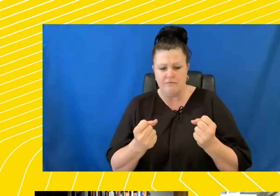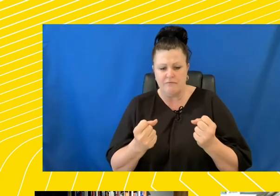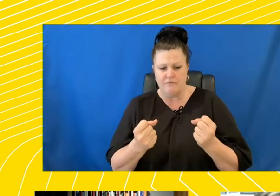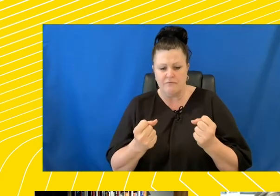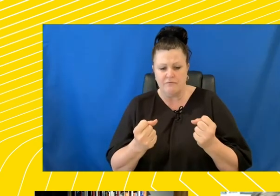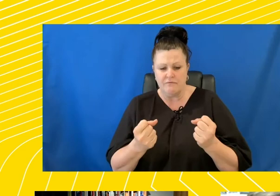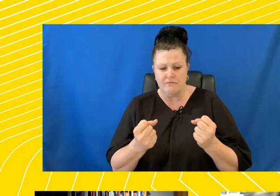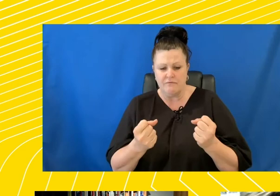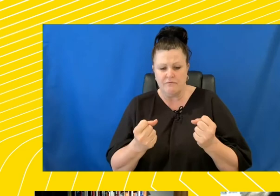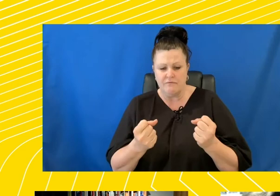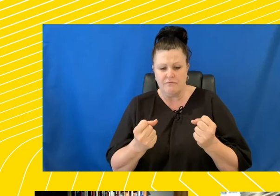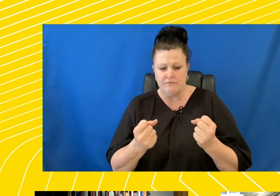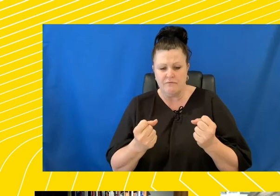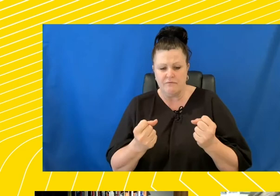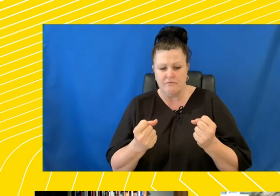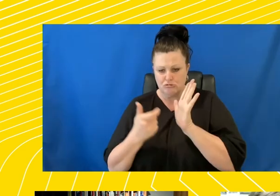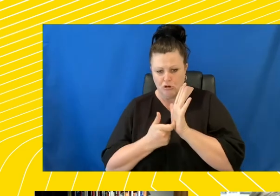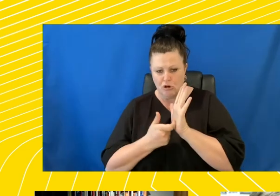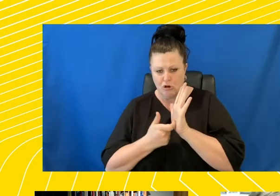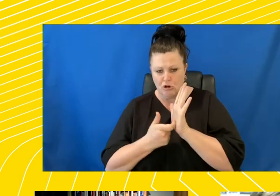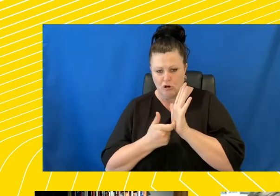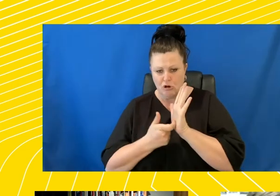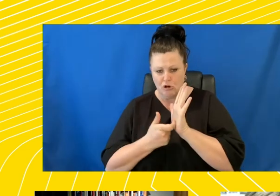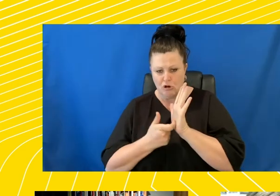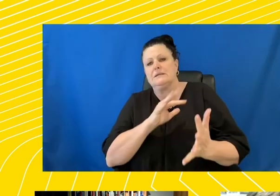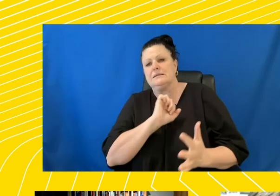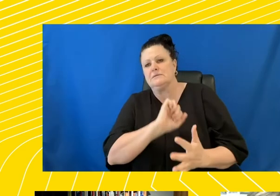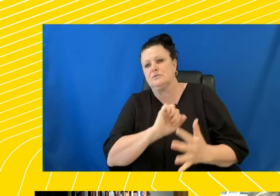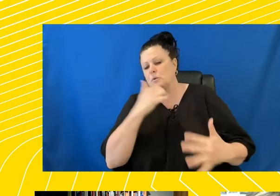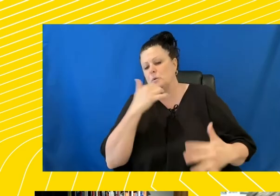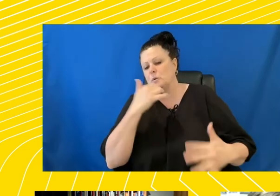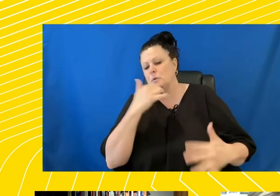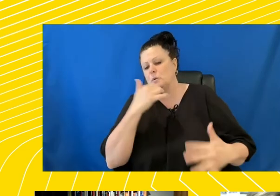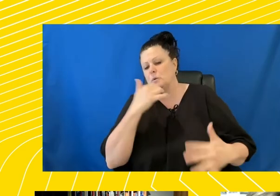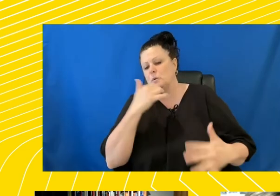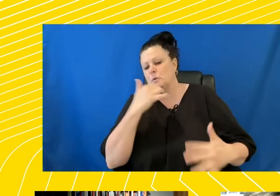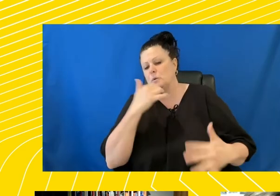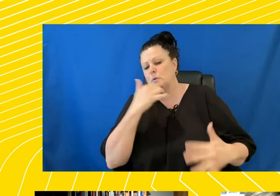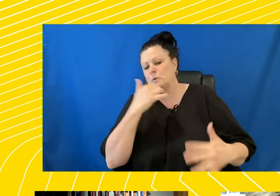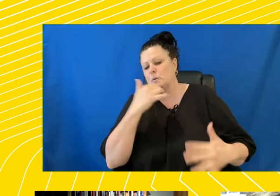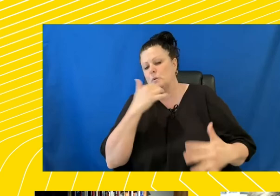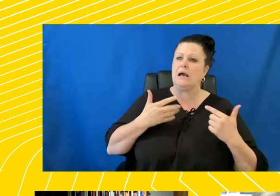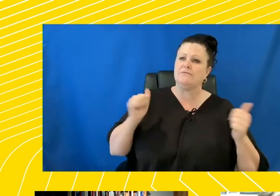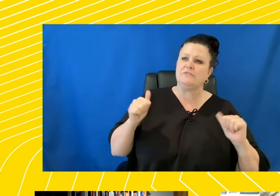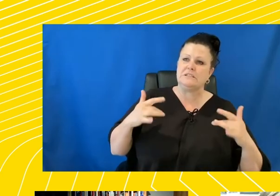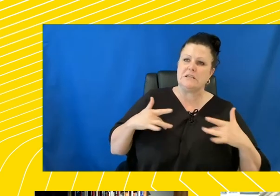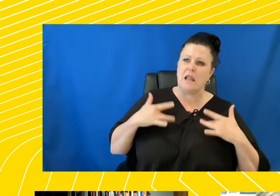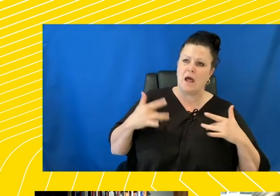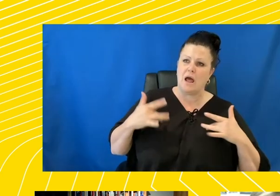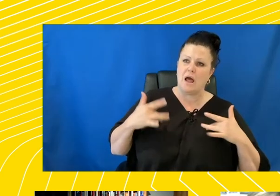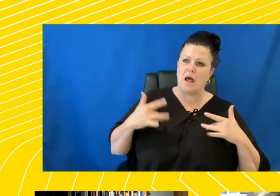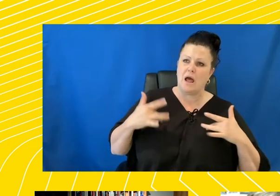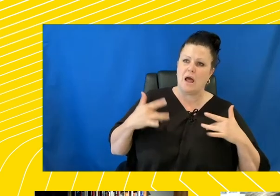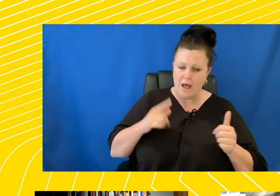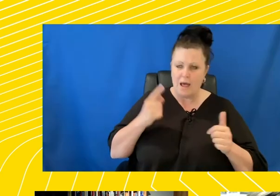husband, doctor, just releases her from her suffering because she doesn't want to live anymore, and even at that